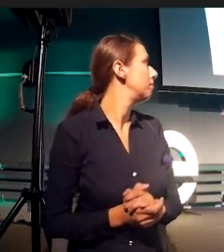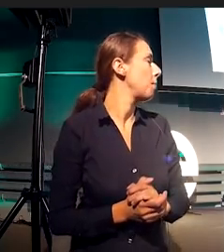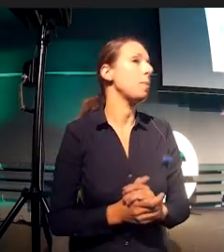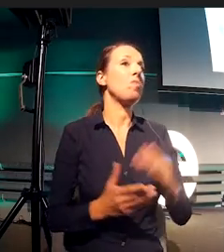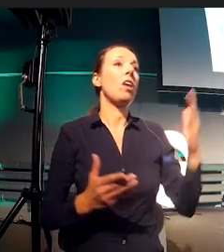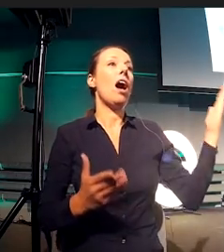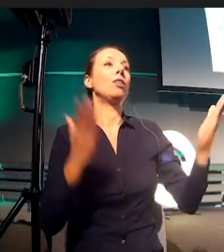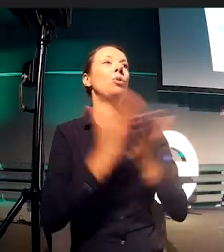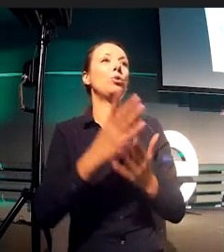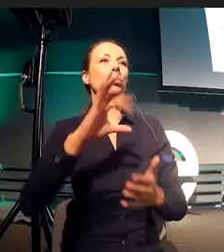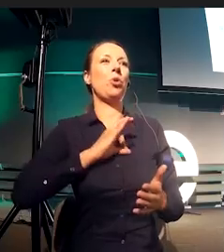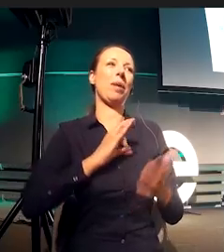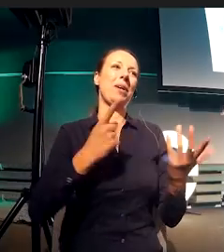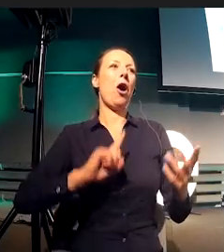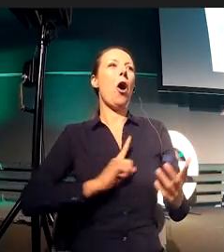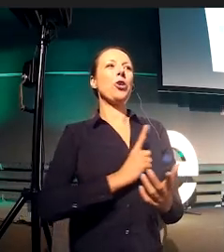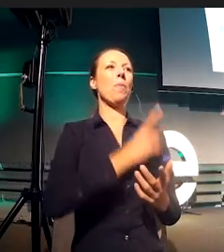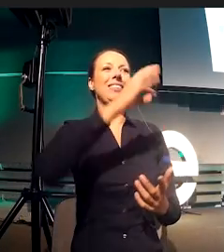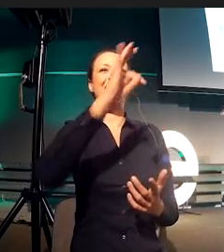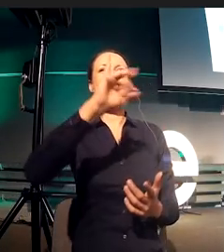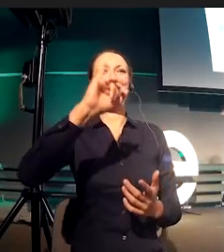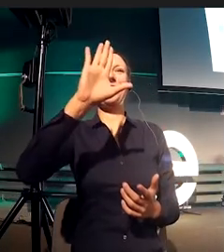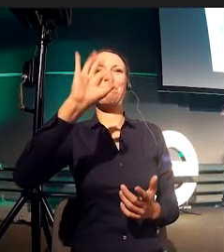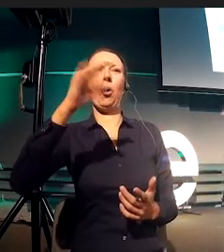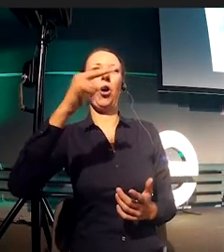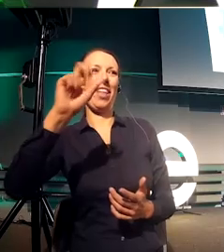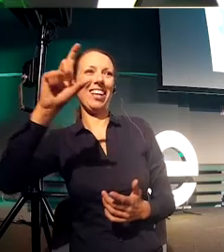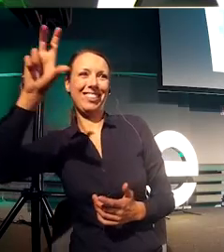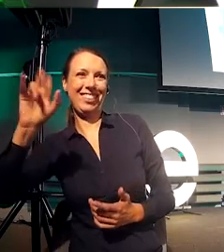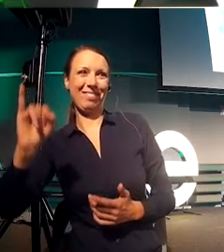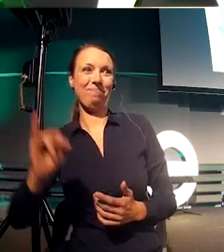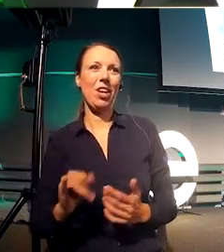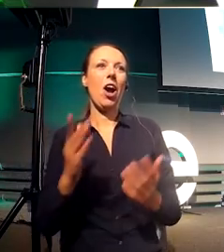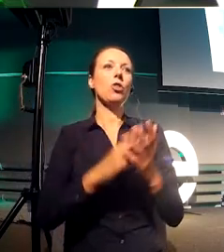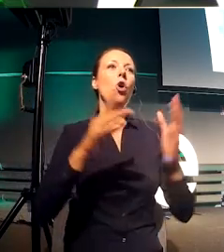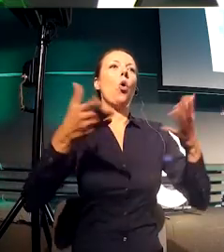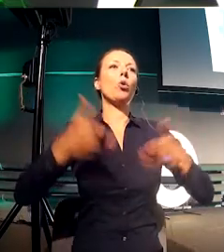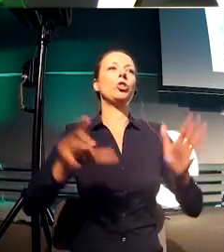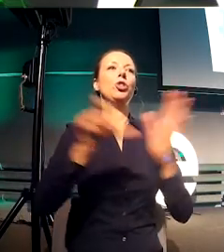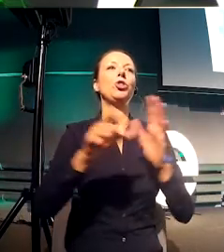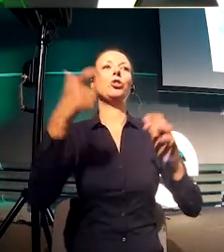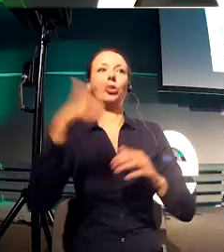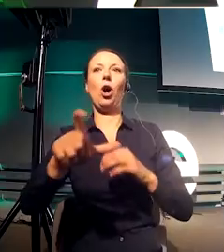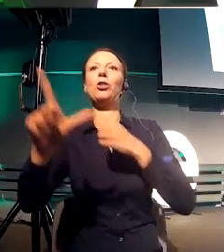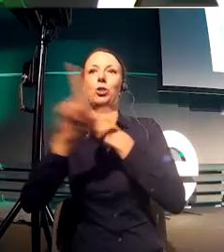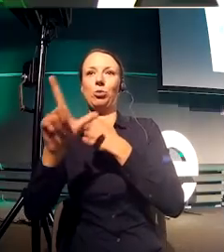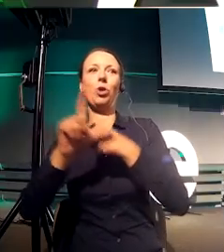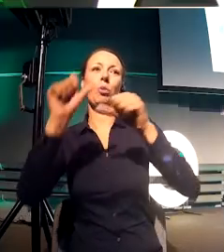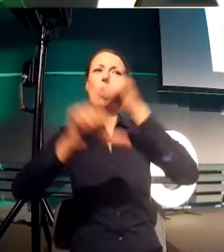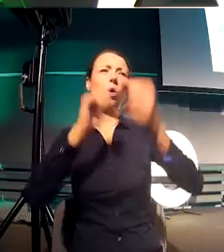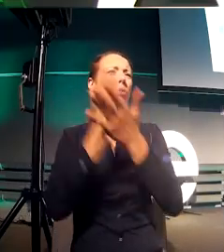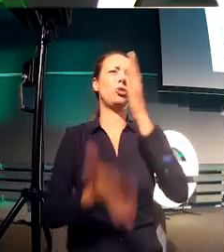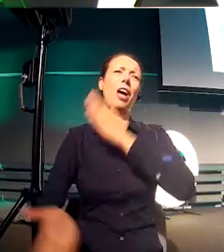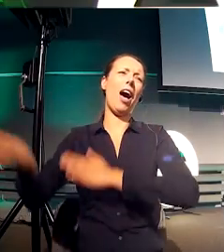This is Fibonacci. He was born in 1175. That's a long time ago. And it's always